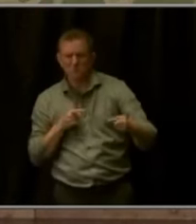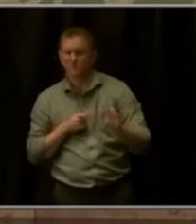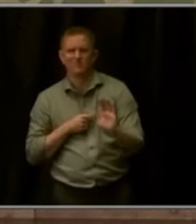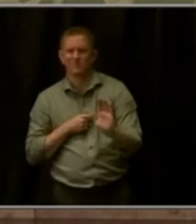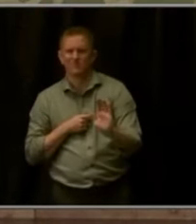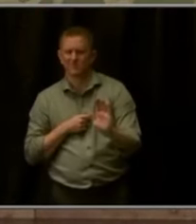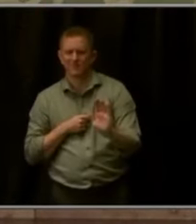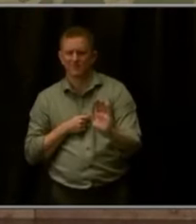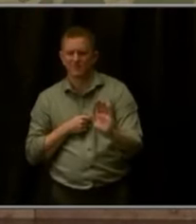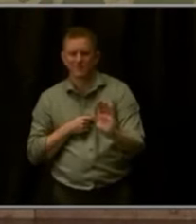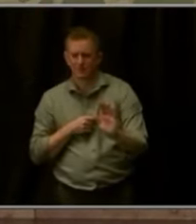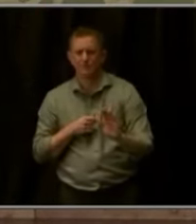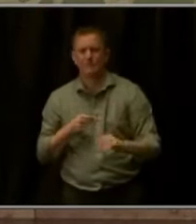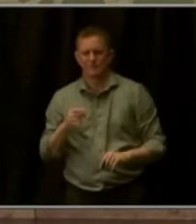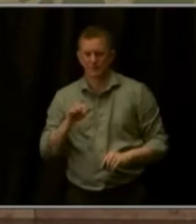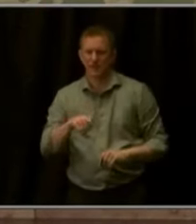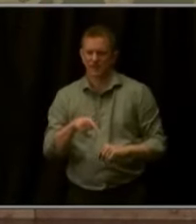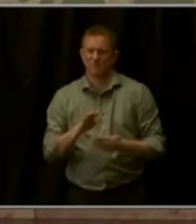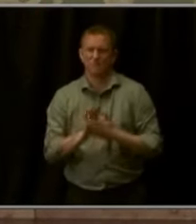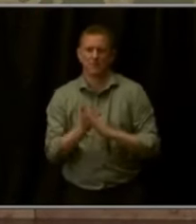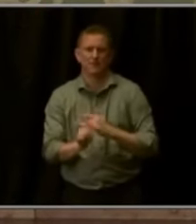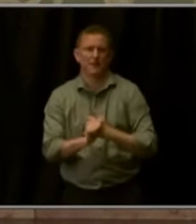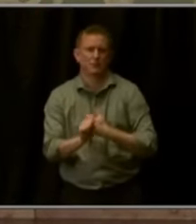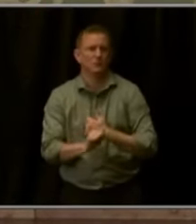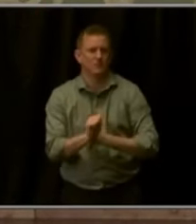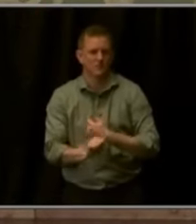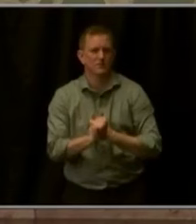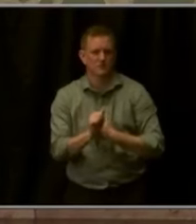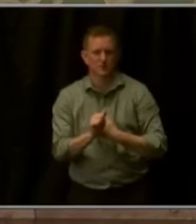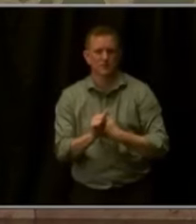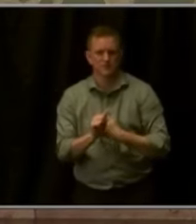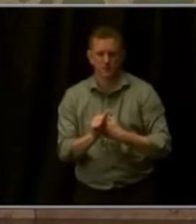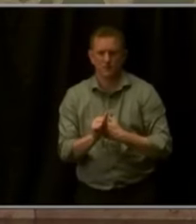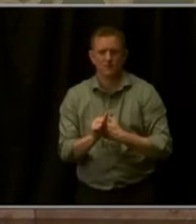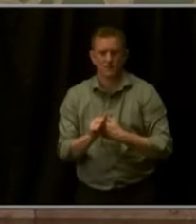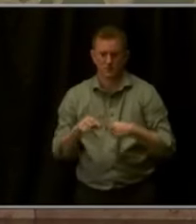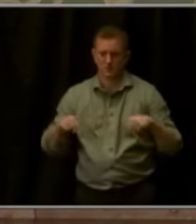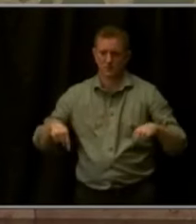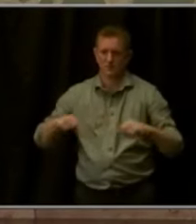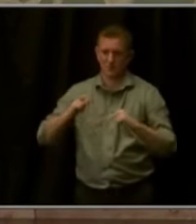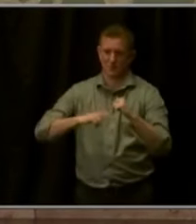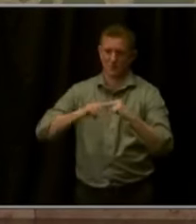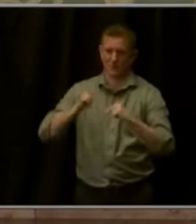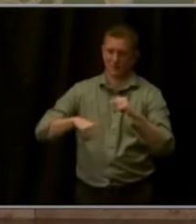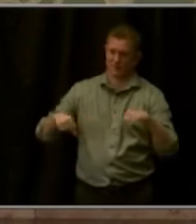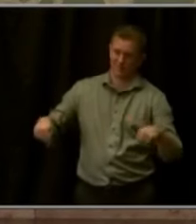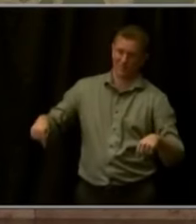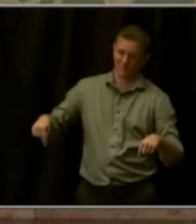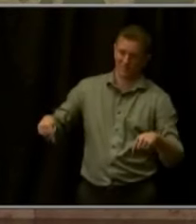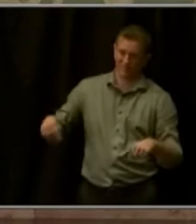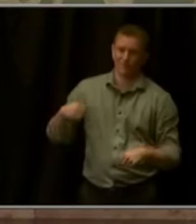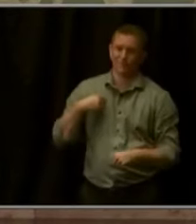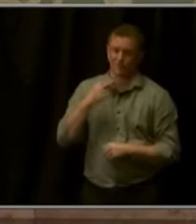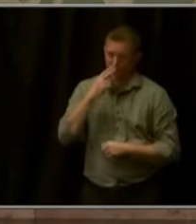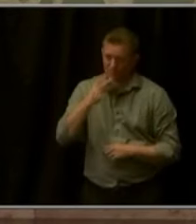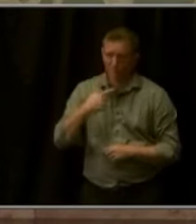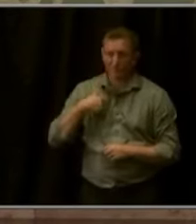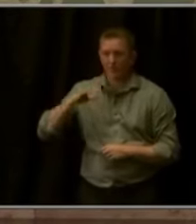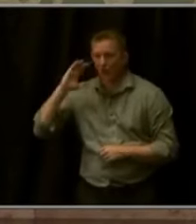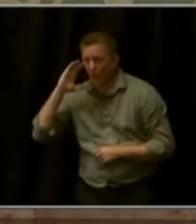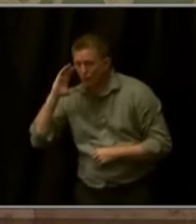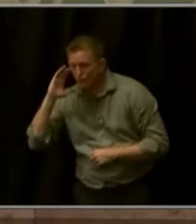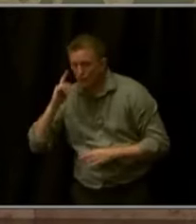very dangerous territory. Here in this building, we've seen how listening to one another and having